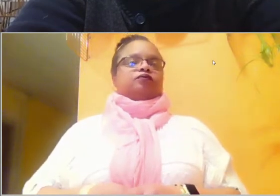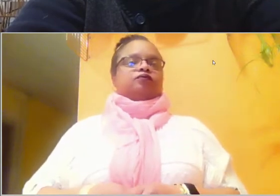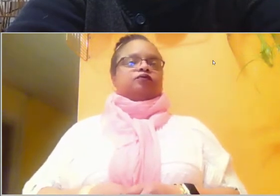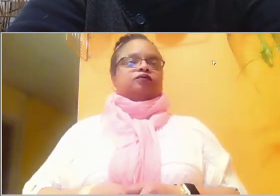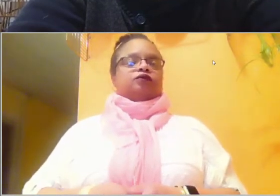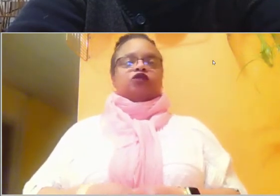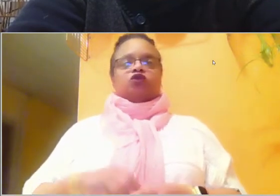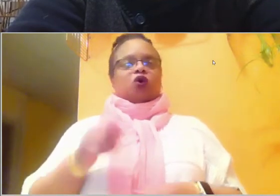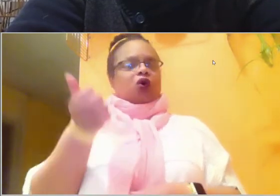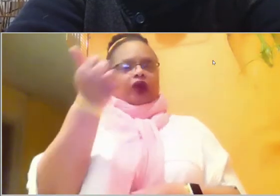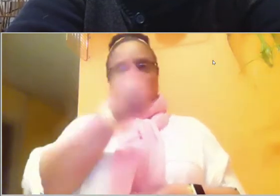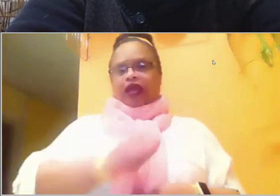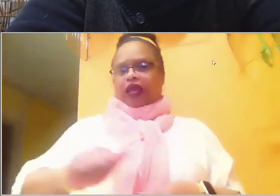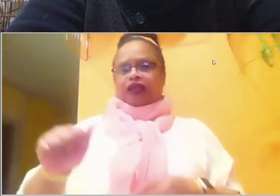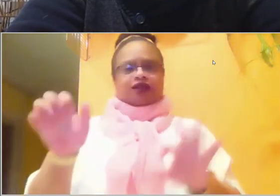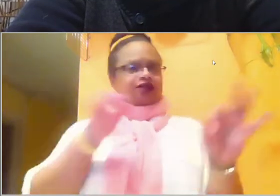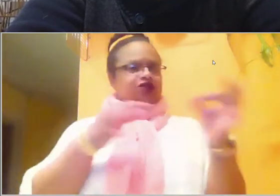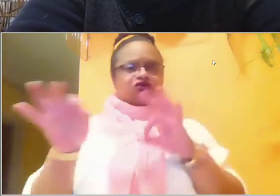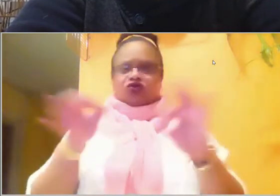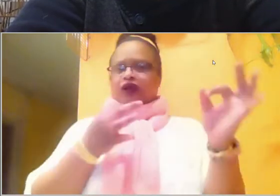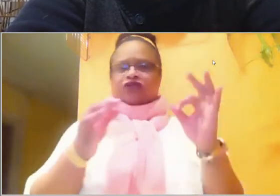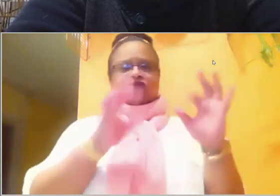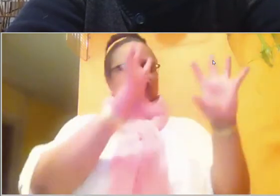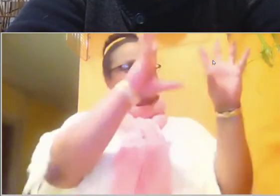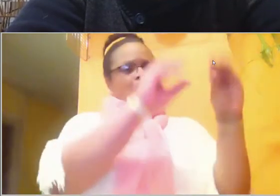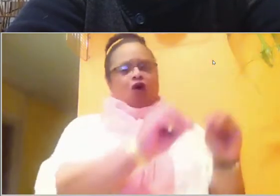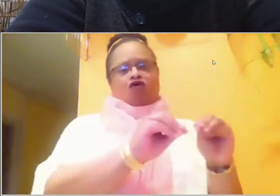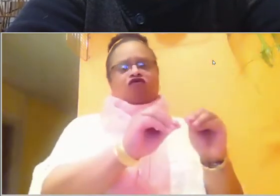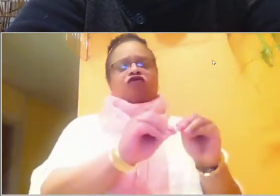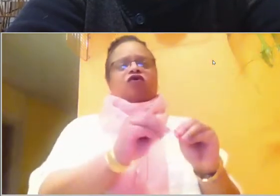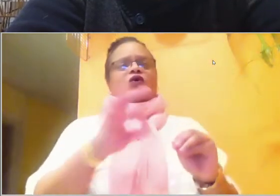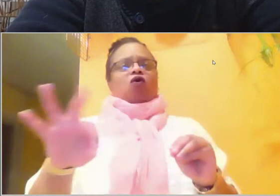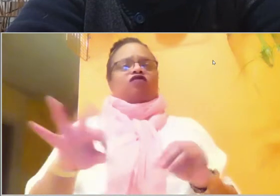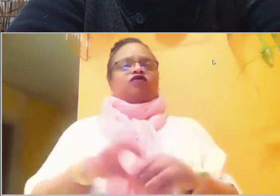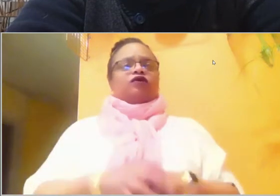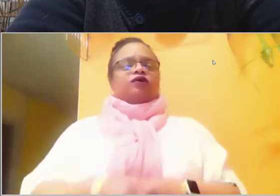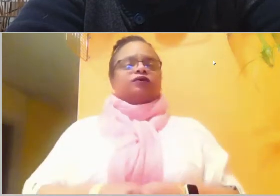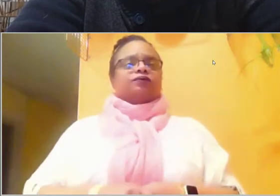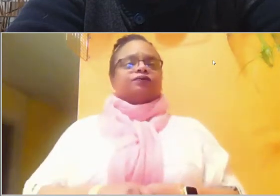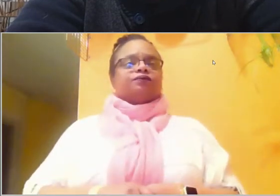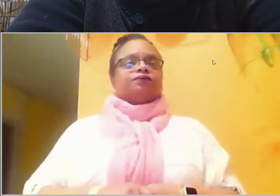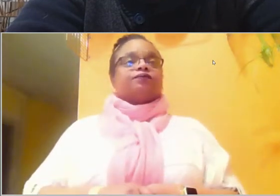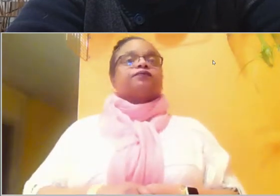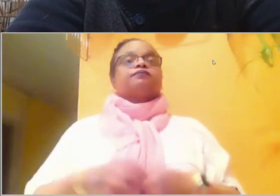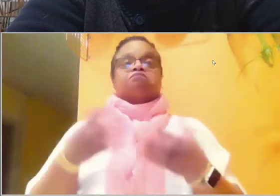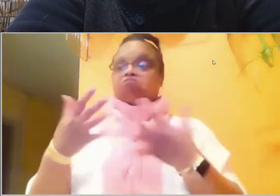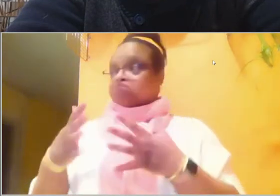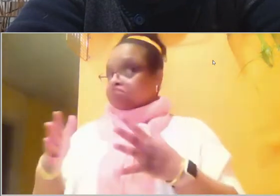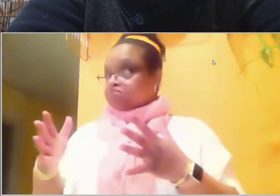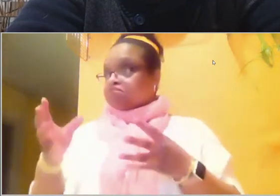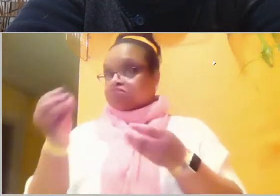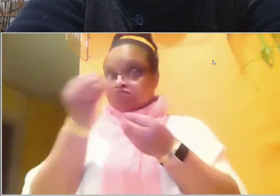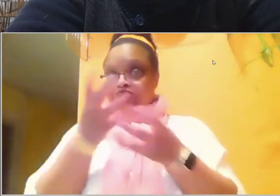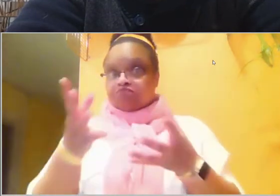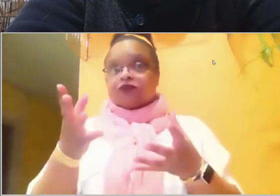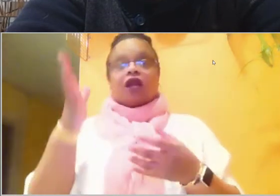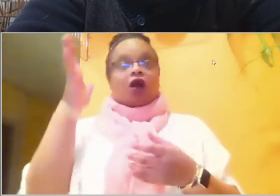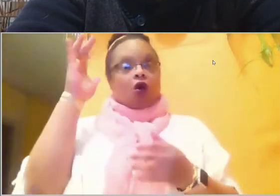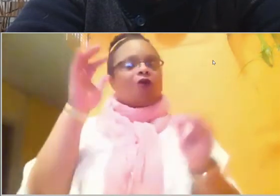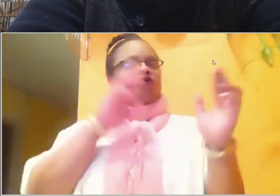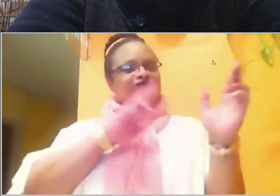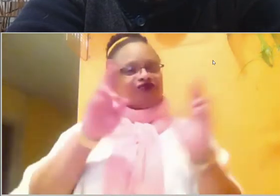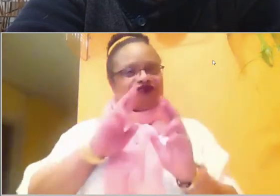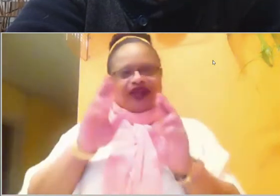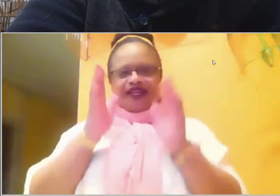class, that you please turn it off, put it on silent mode. And with all of that said, I hope everyone is ready and